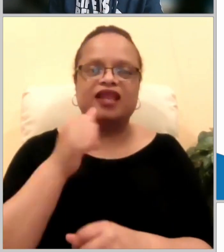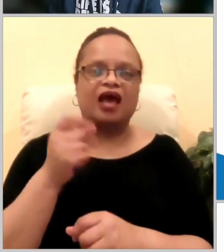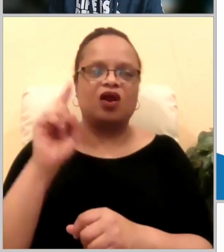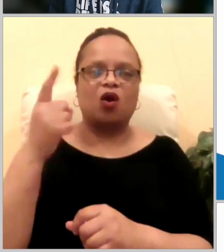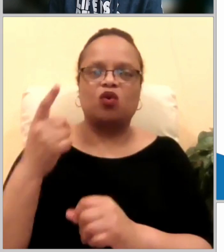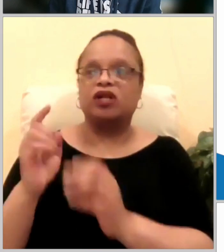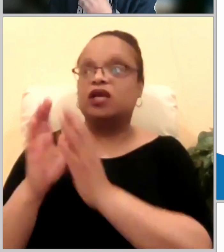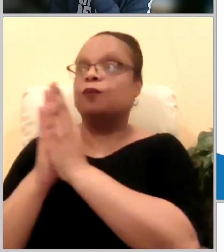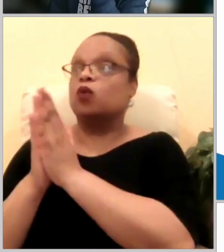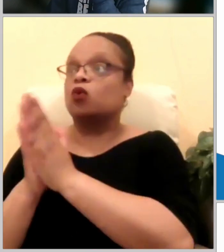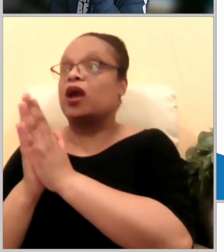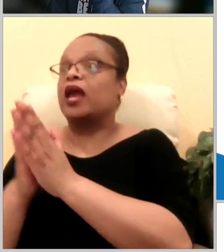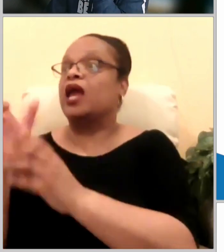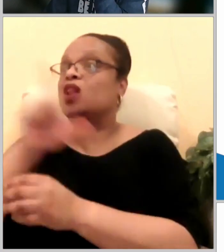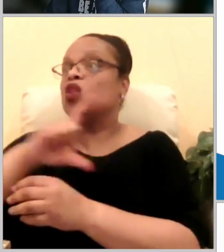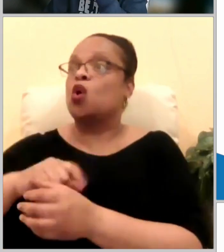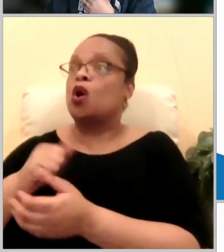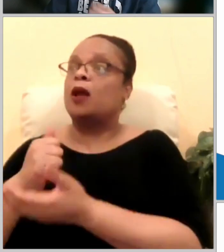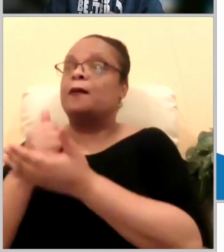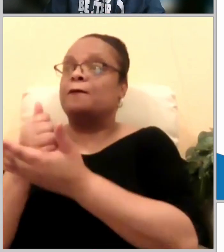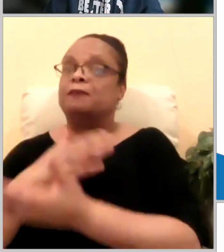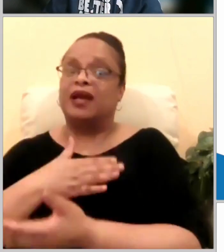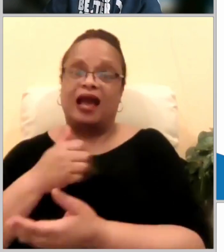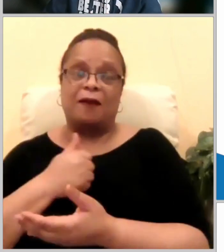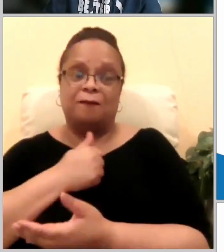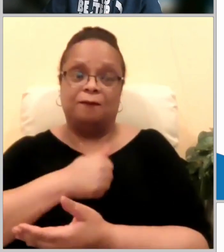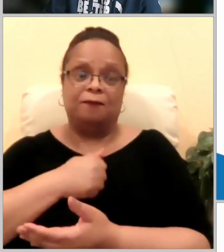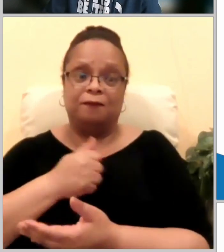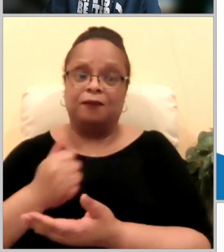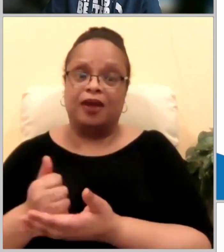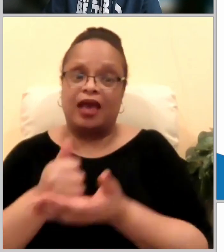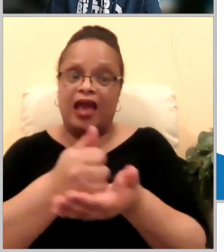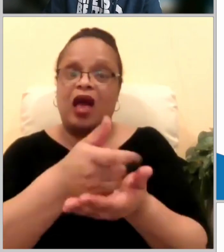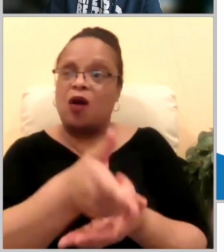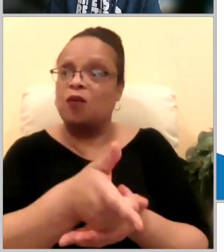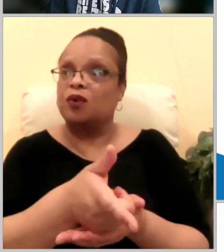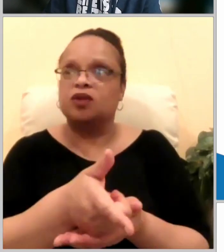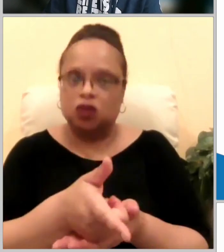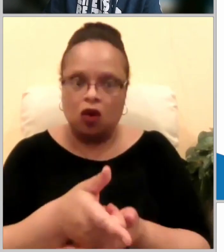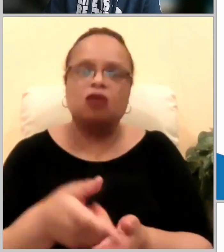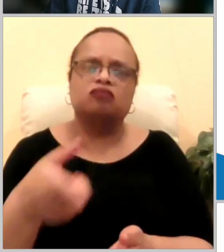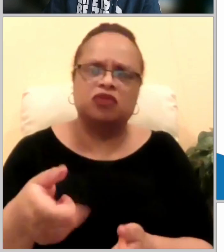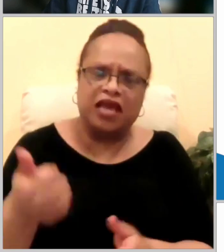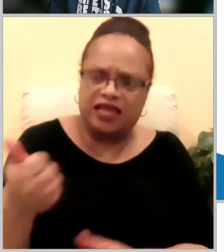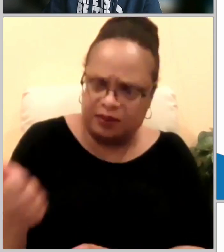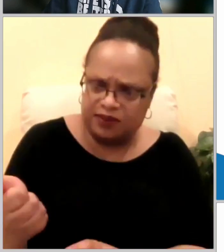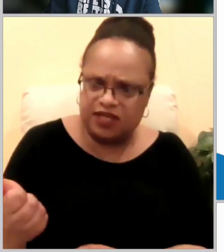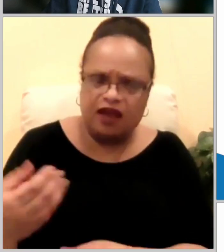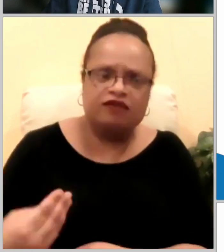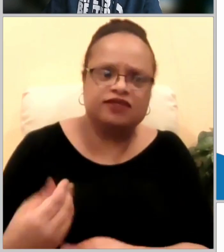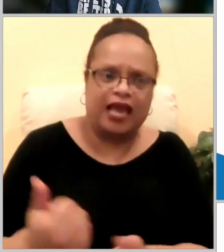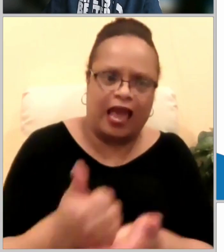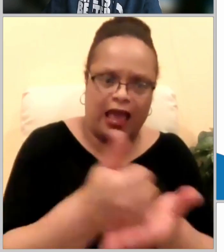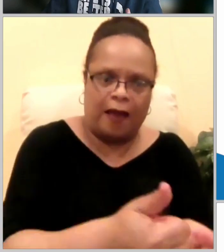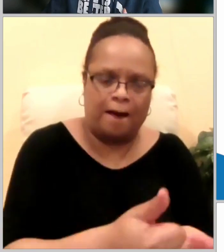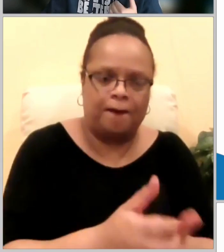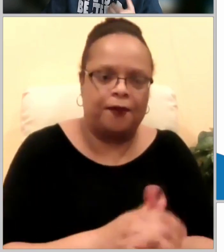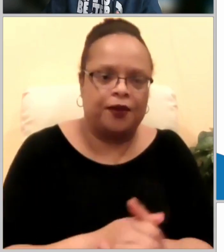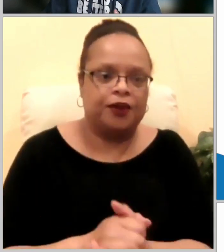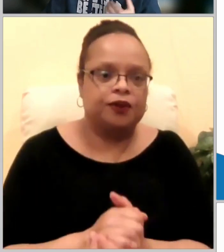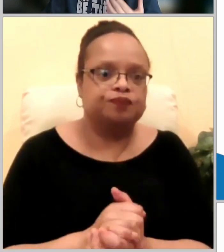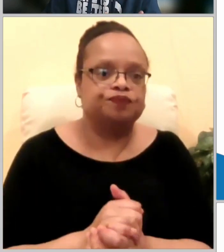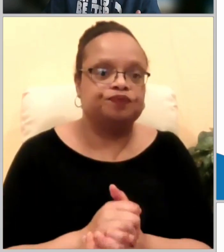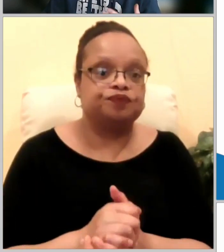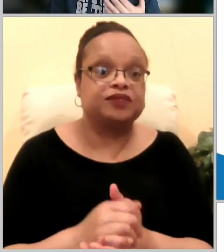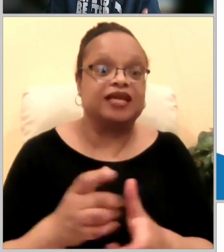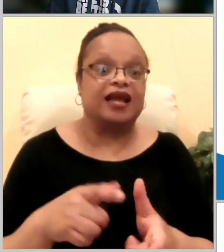to the calling and lastly they gave wisely they entrusted their gifts with leaders barnabas and saul who then